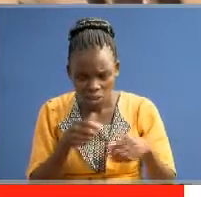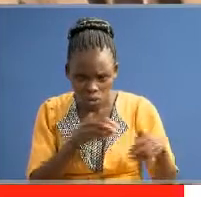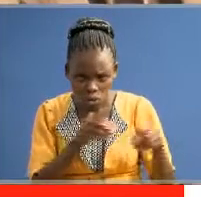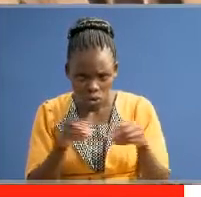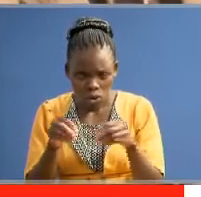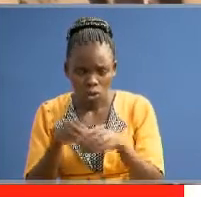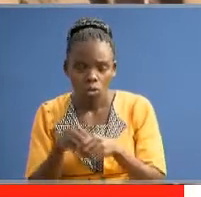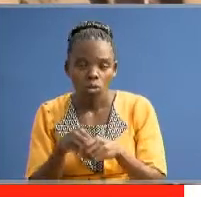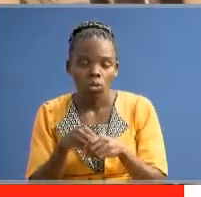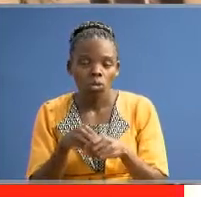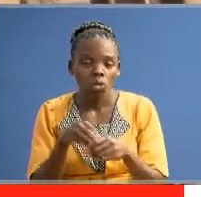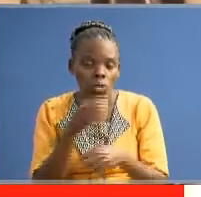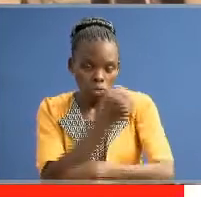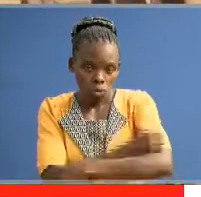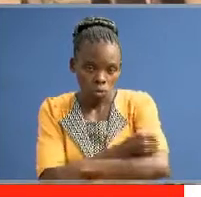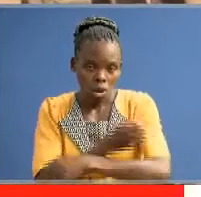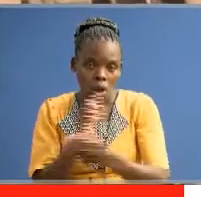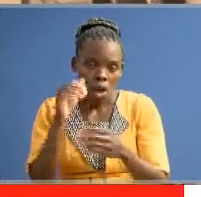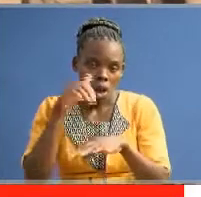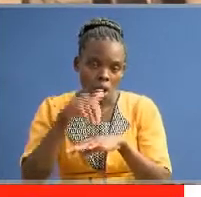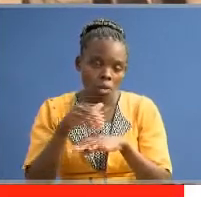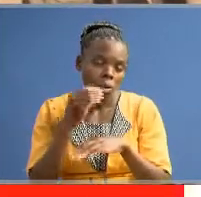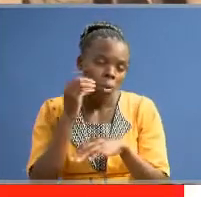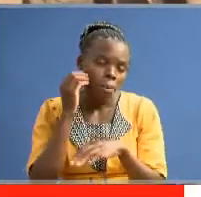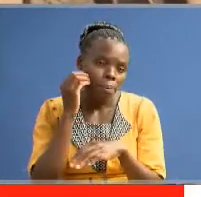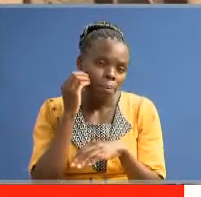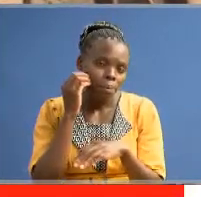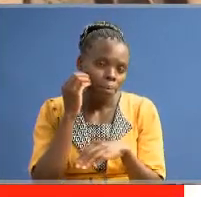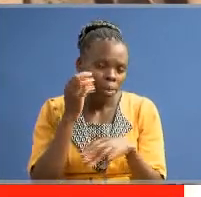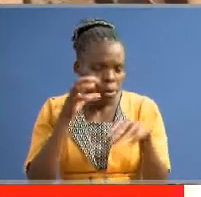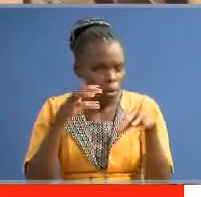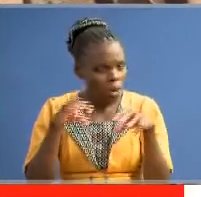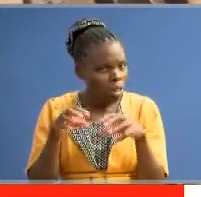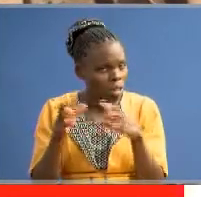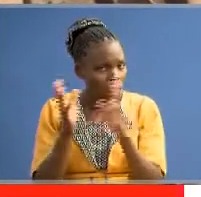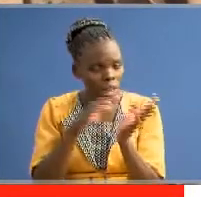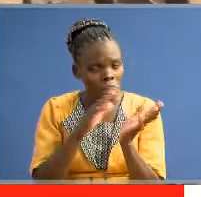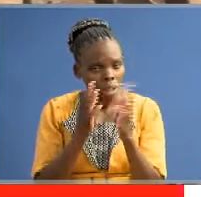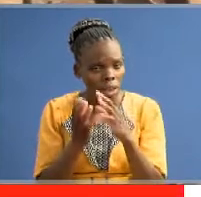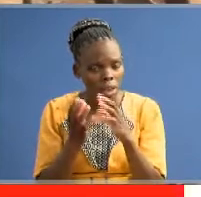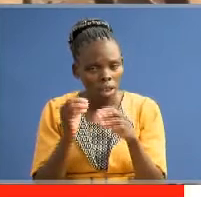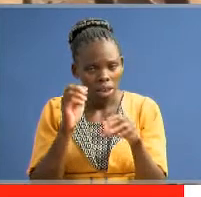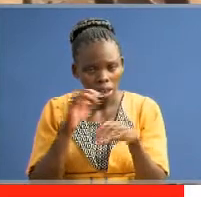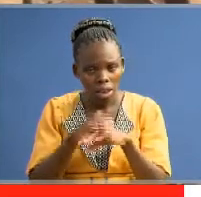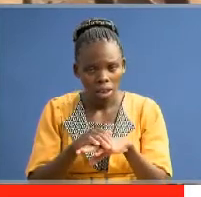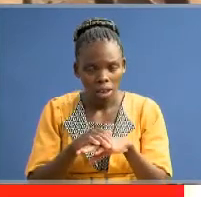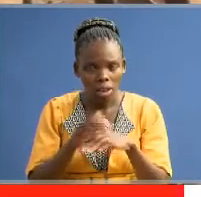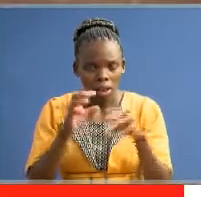school and back home, bearing in mind the harsh weather conditions in the rainy season.